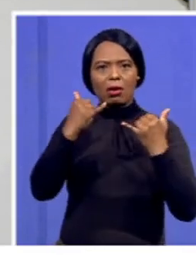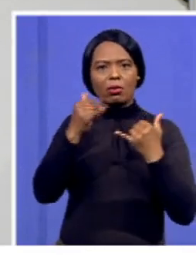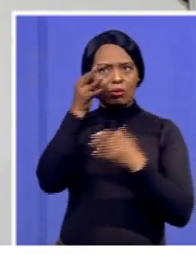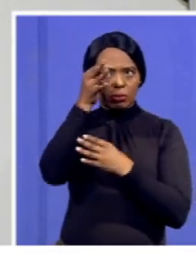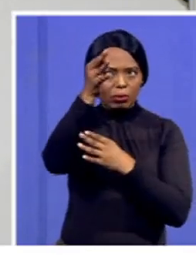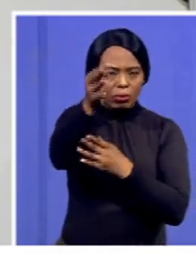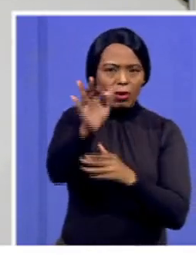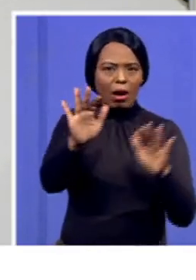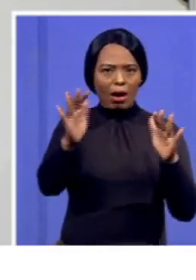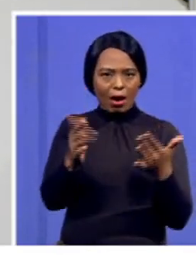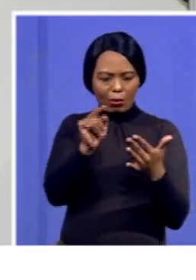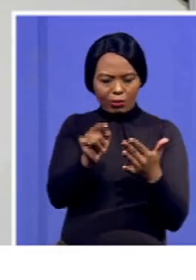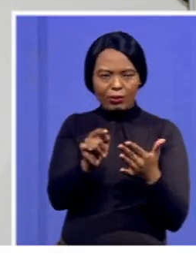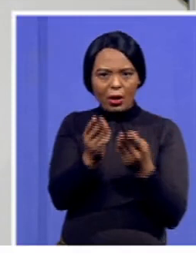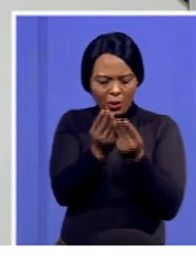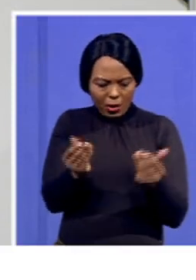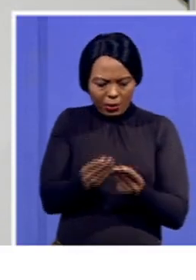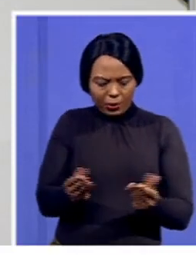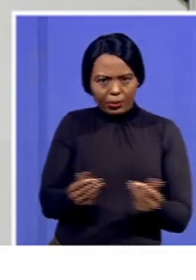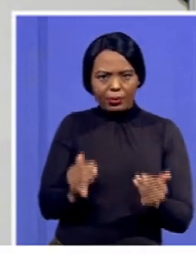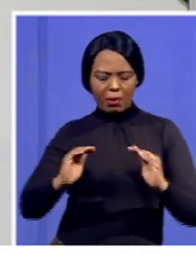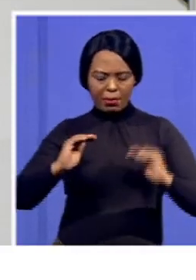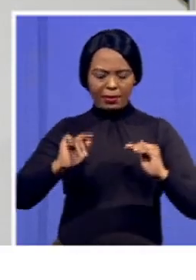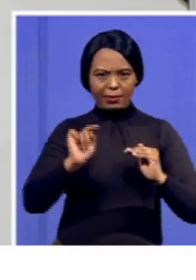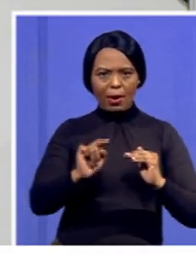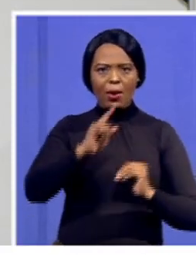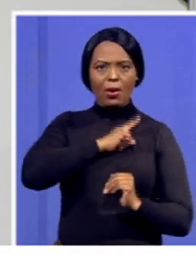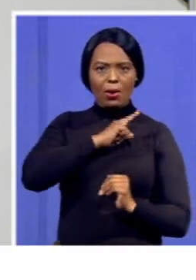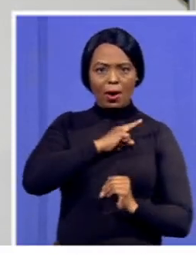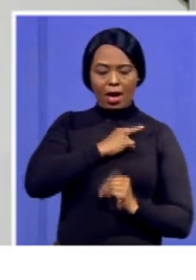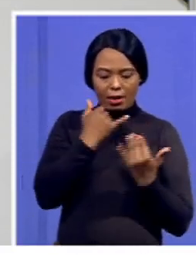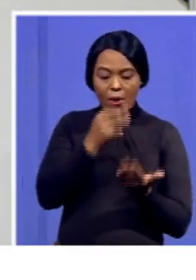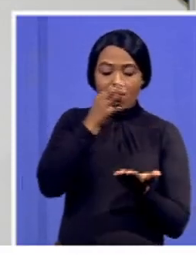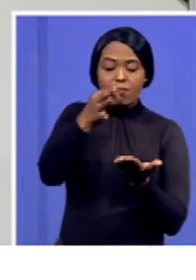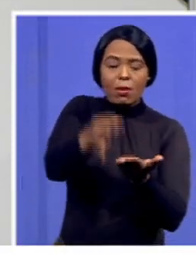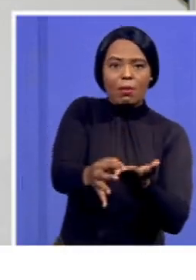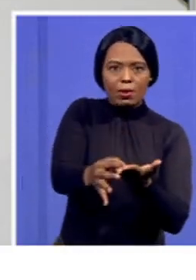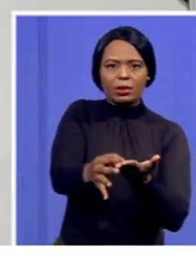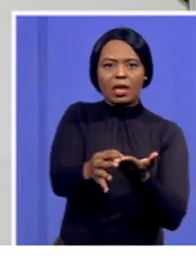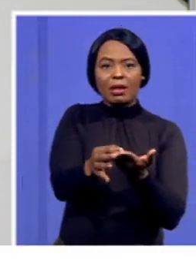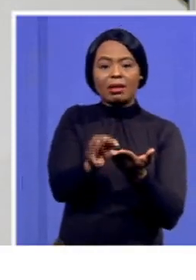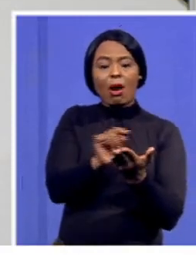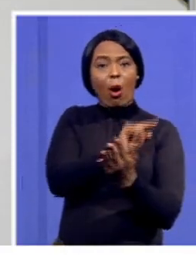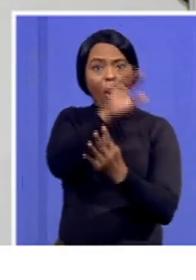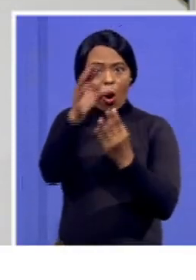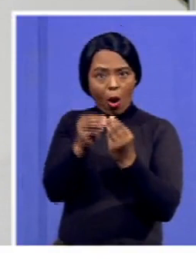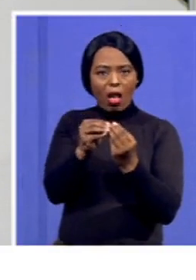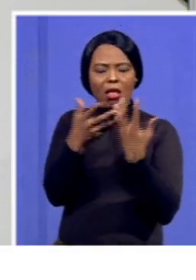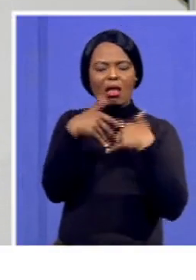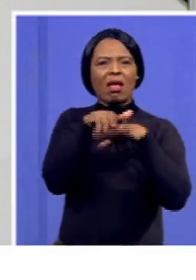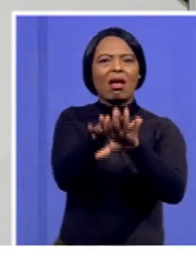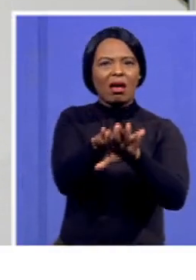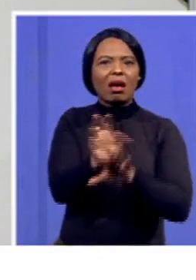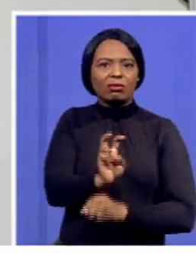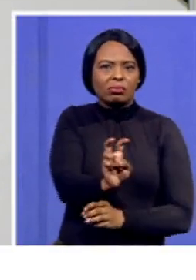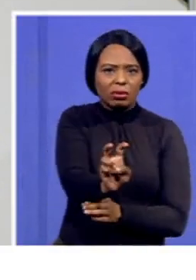conference resolutions and putting up proposals in terms of how we are going to implement them, continue the